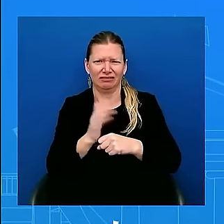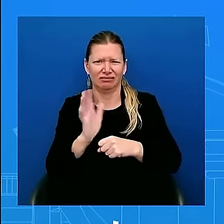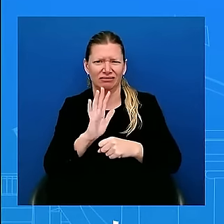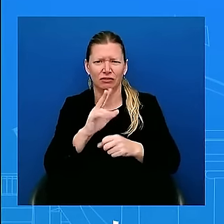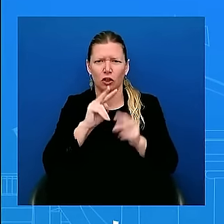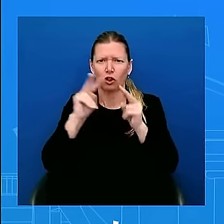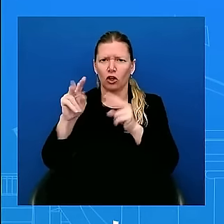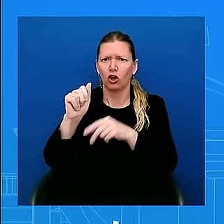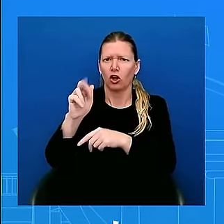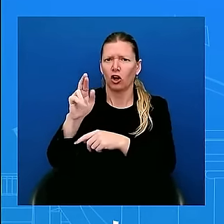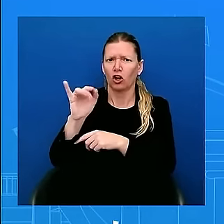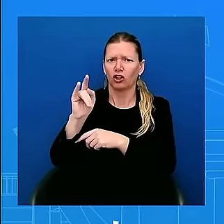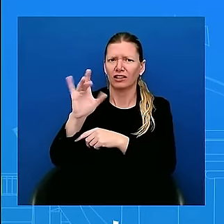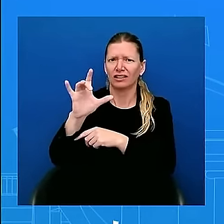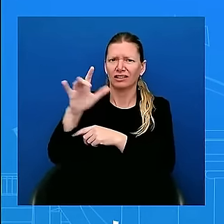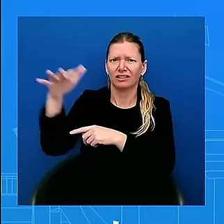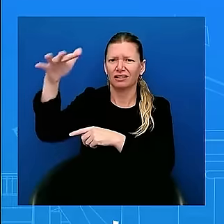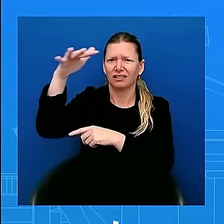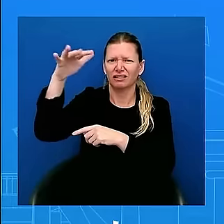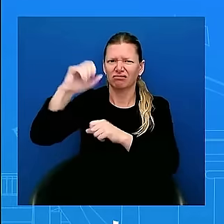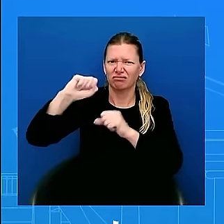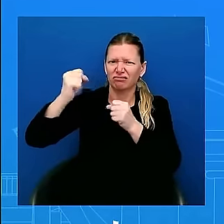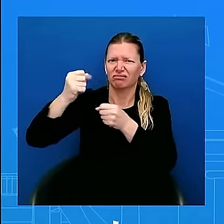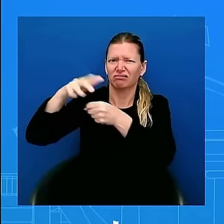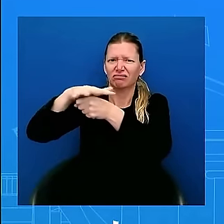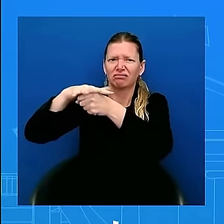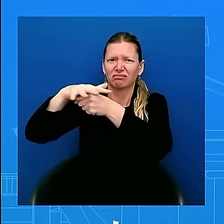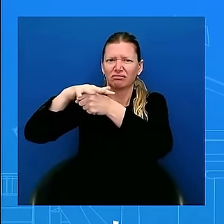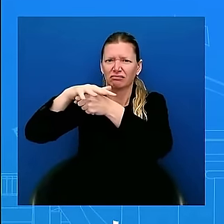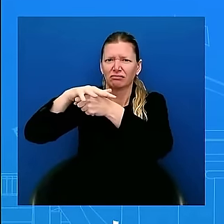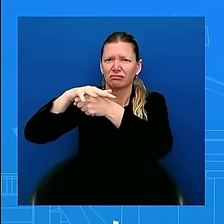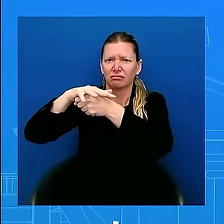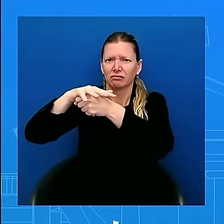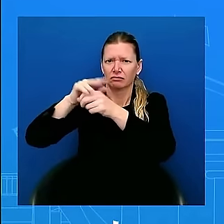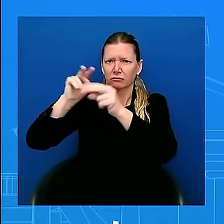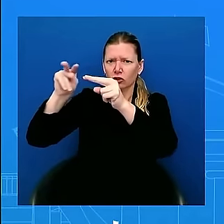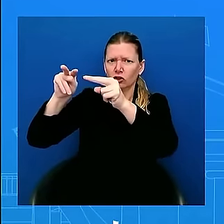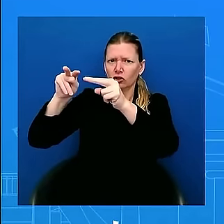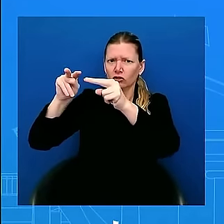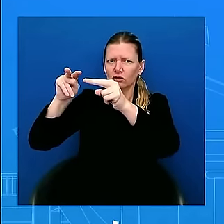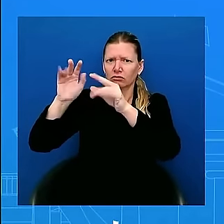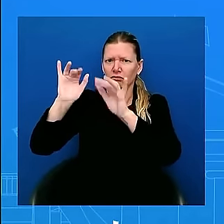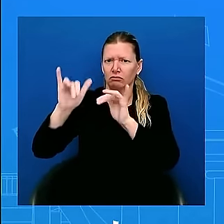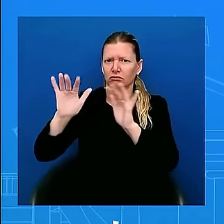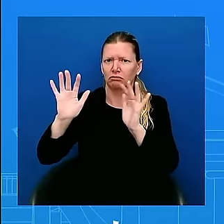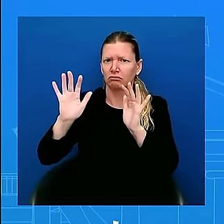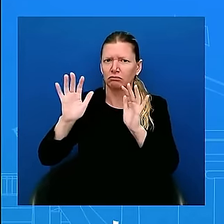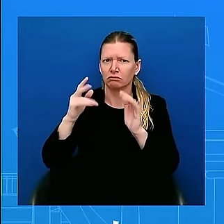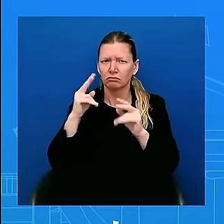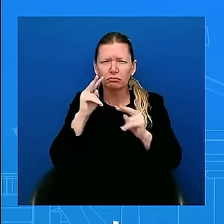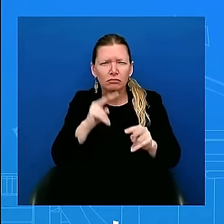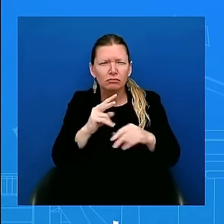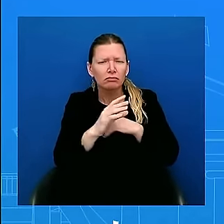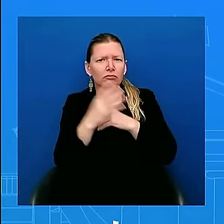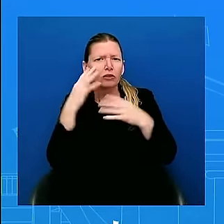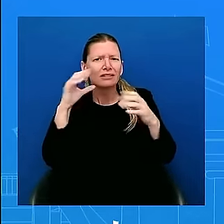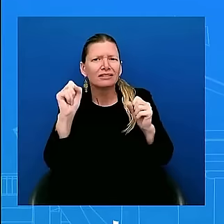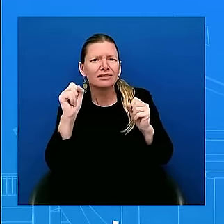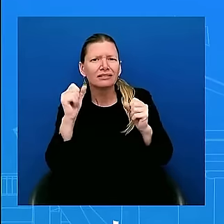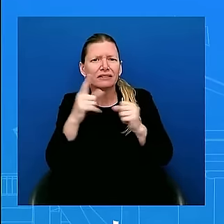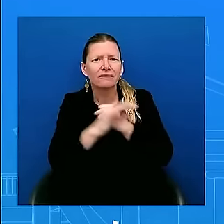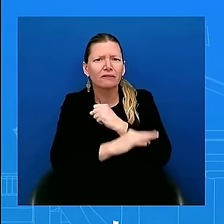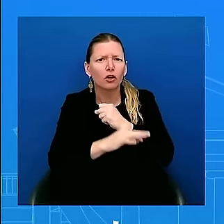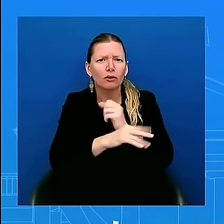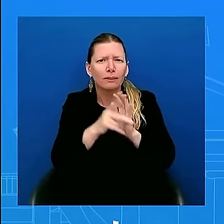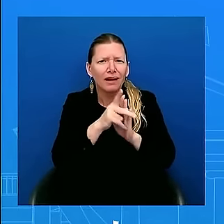objectives and what he's been able to do and what the last administration did they the last administration ruined our